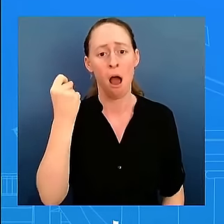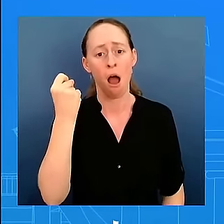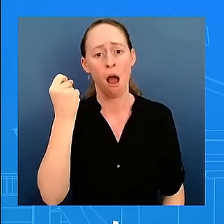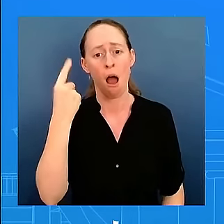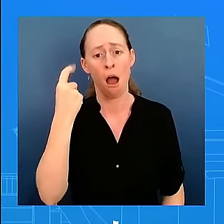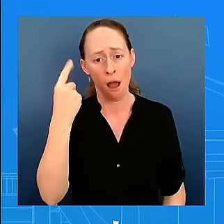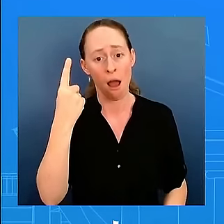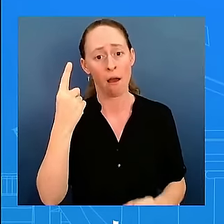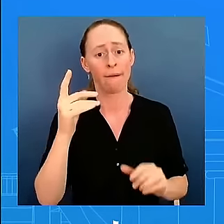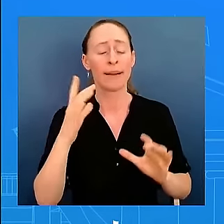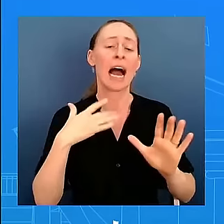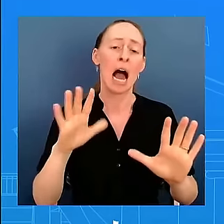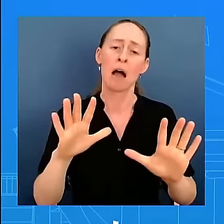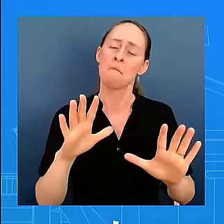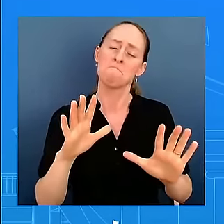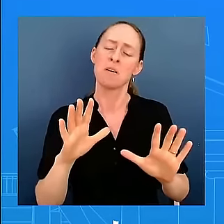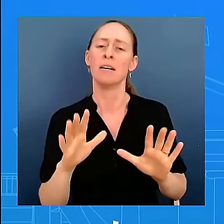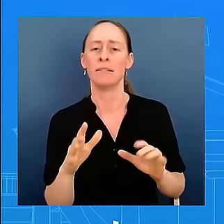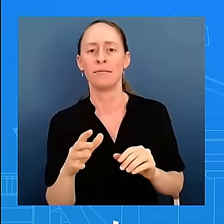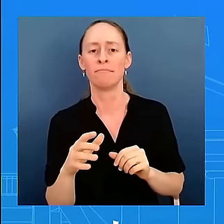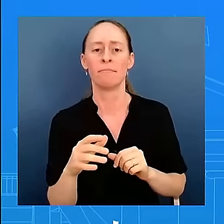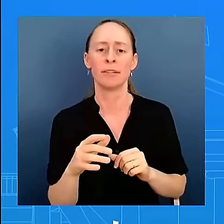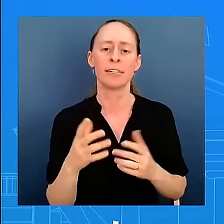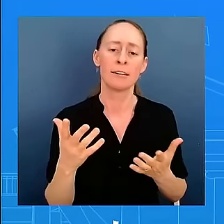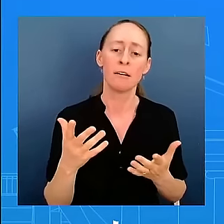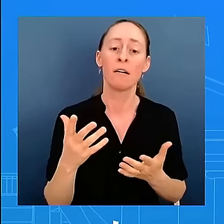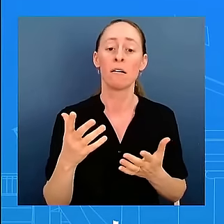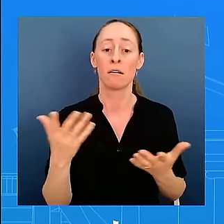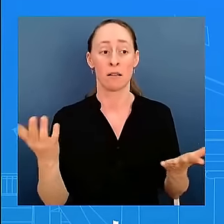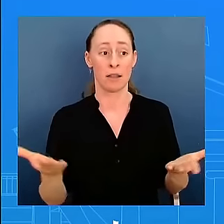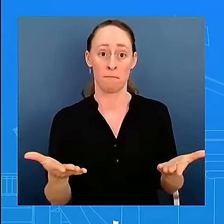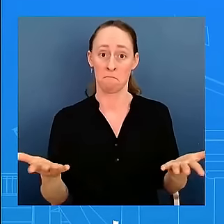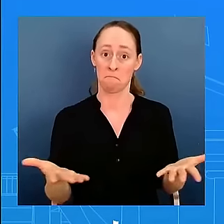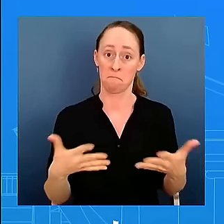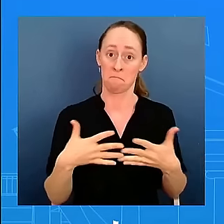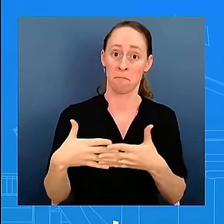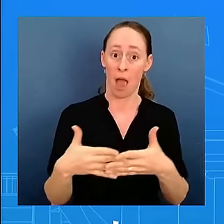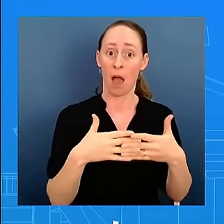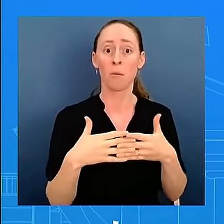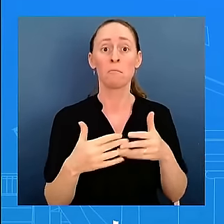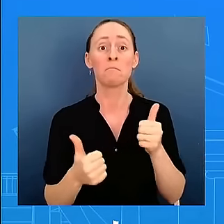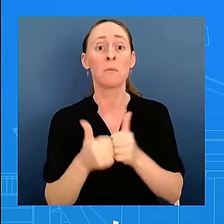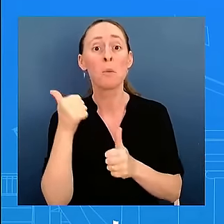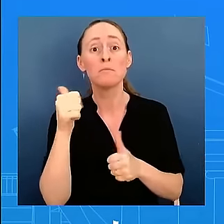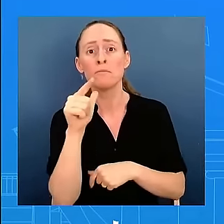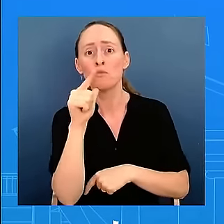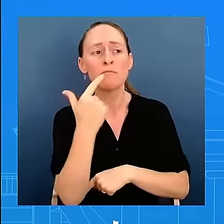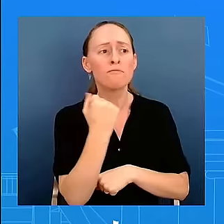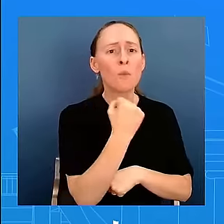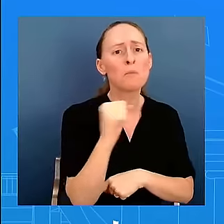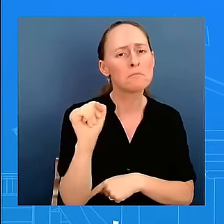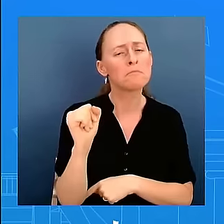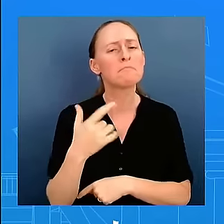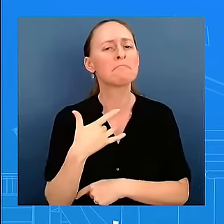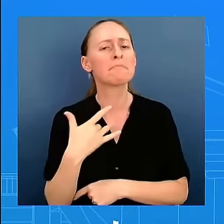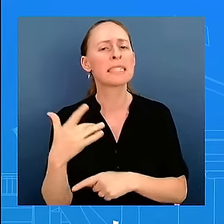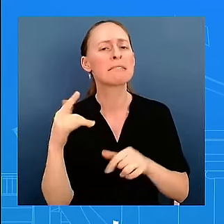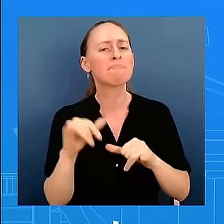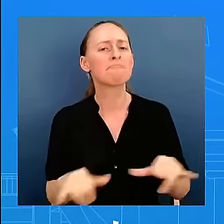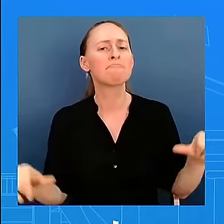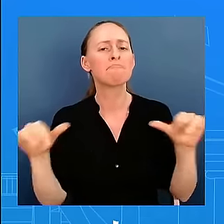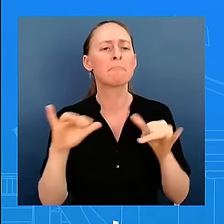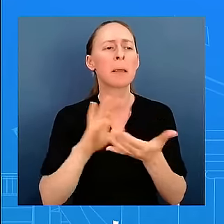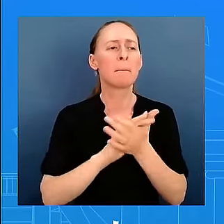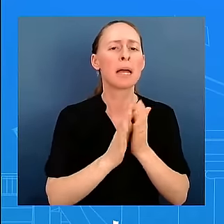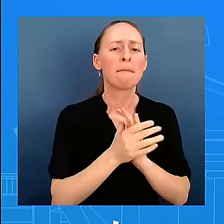Most of the protest activity here in the United States is peaceful. Most of it, by the vast majority of it, is organic. It comes from people who have